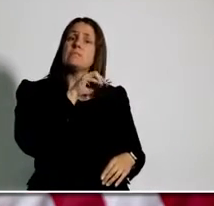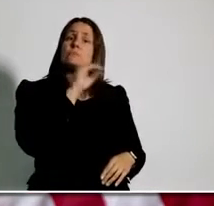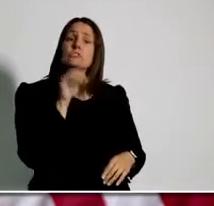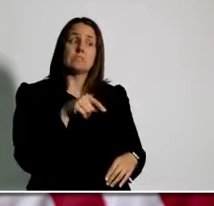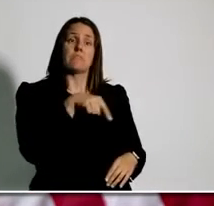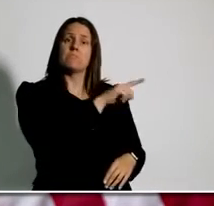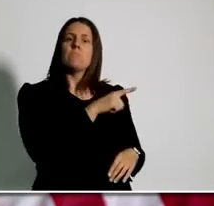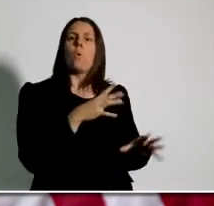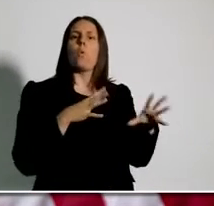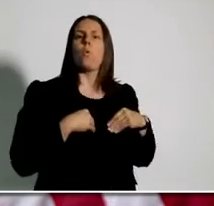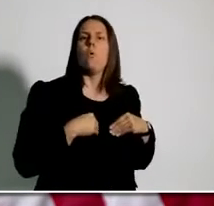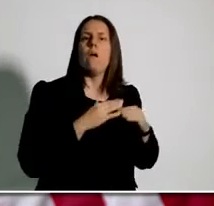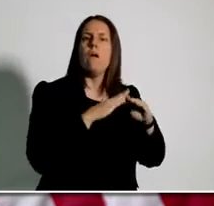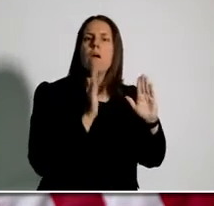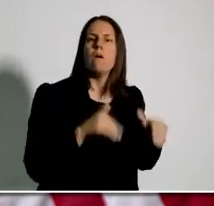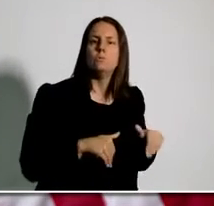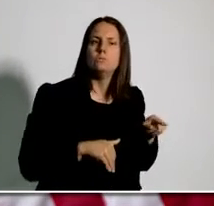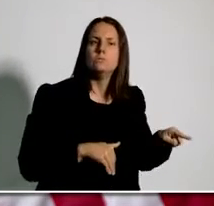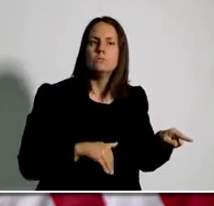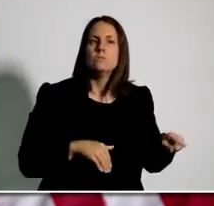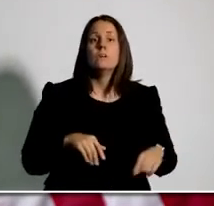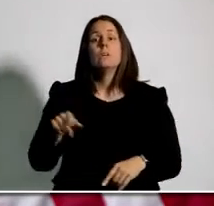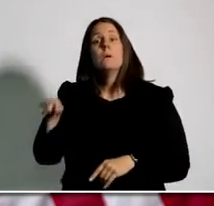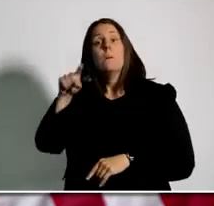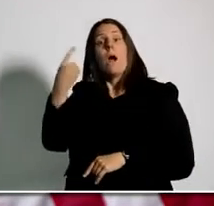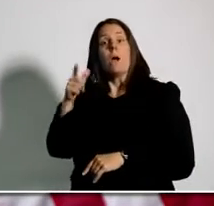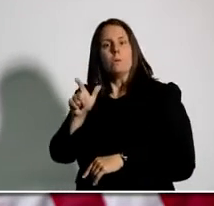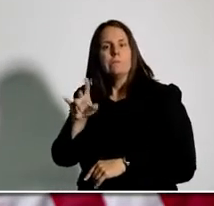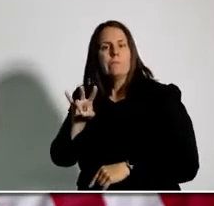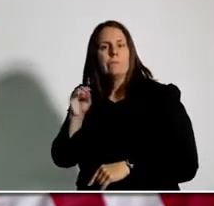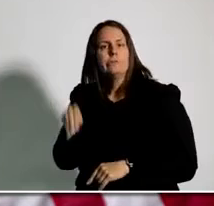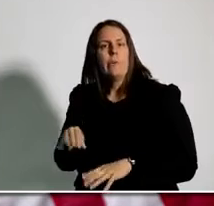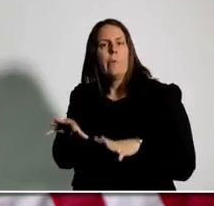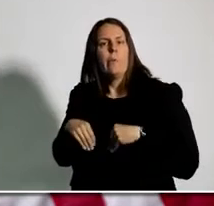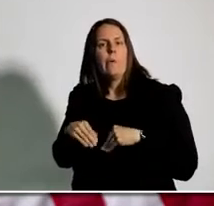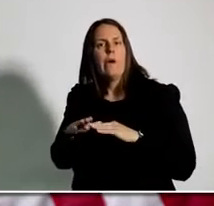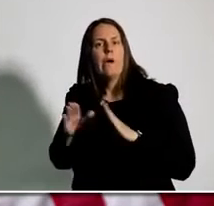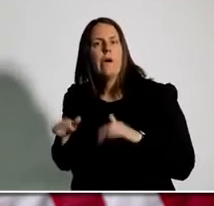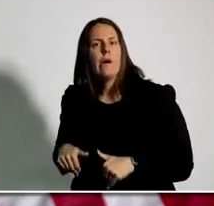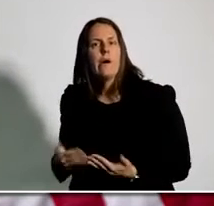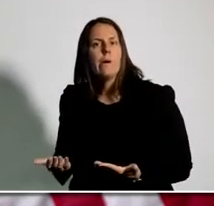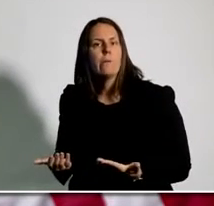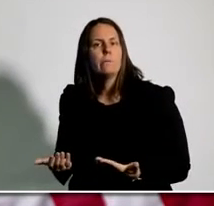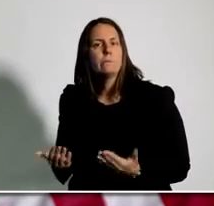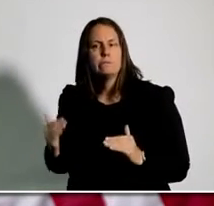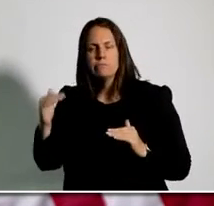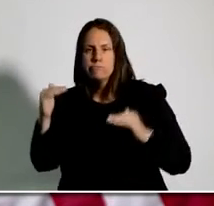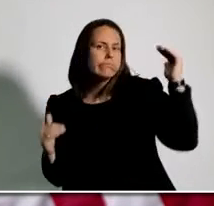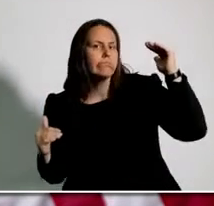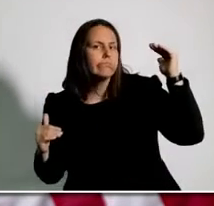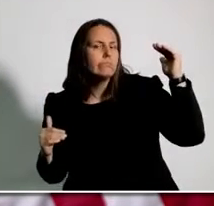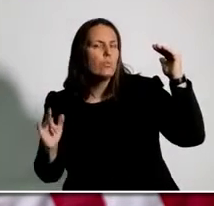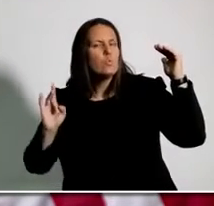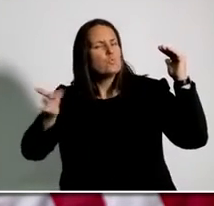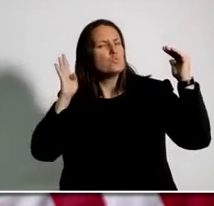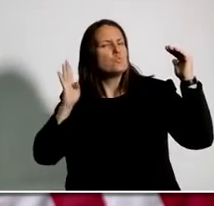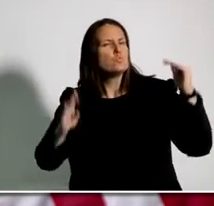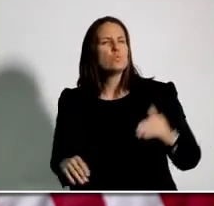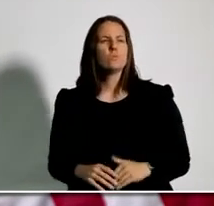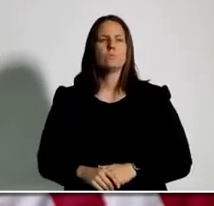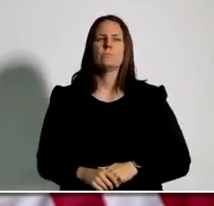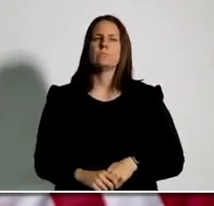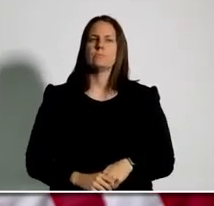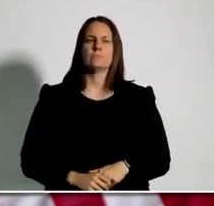just 27% of black families in Wisconsin. To say it bluntly, these statistics are sobering,